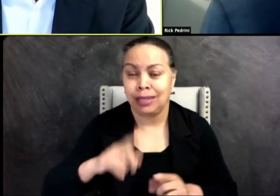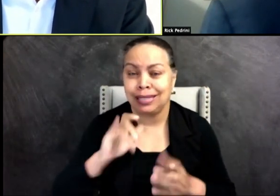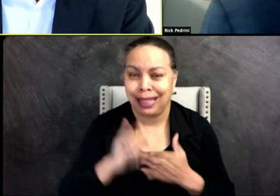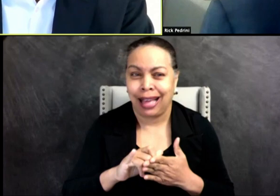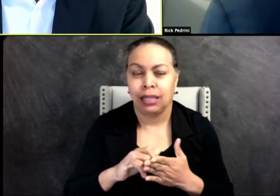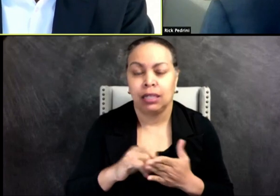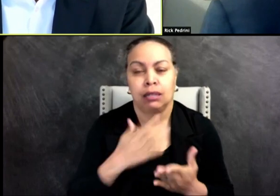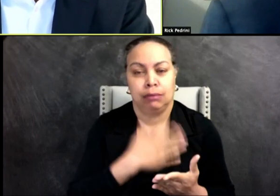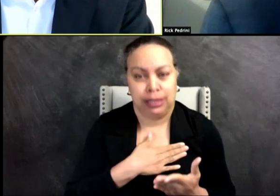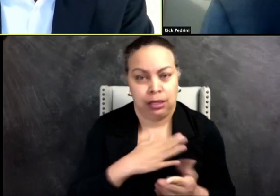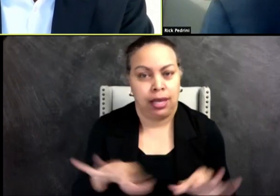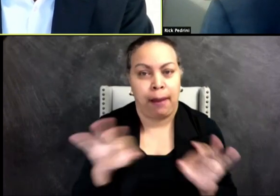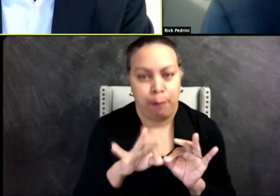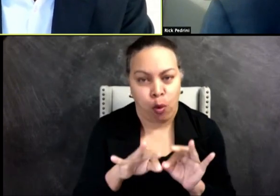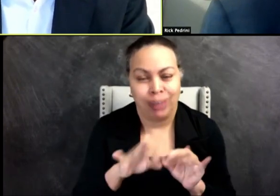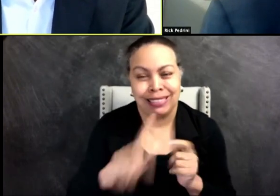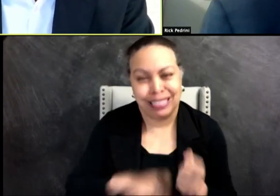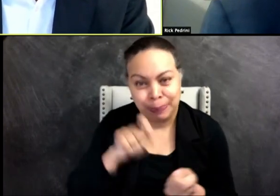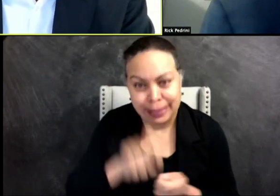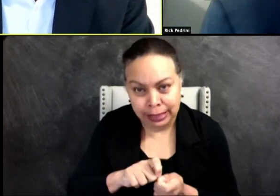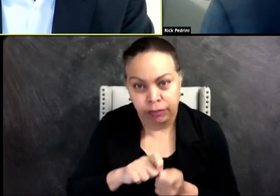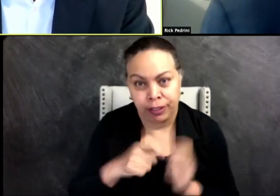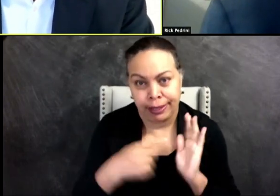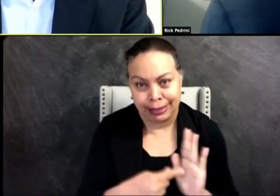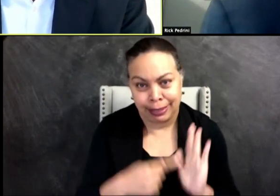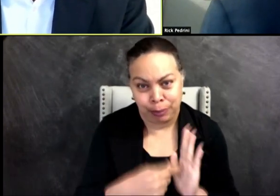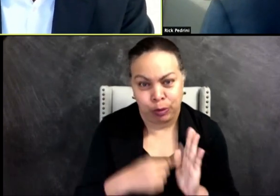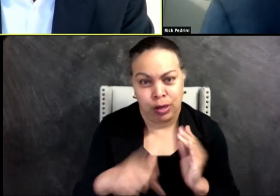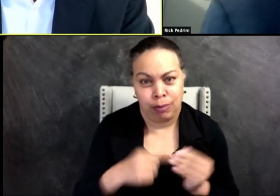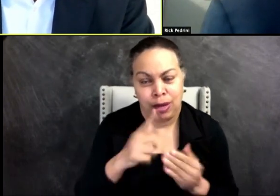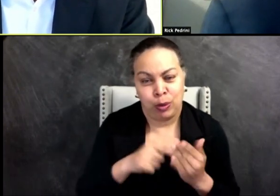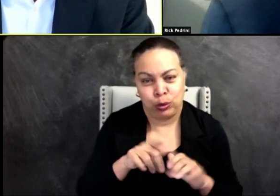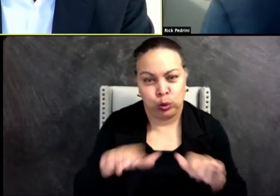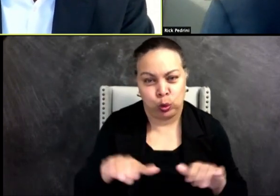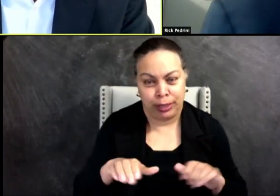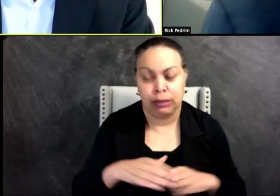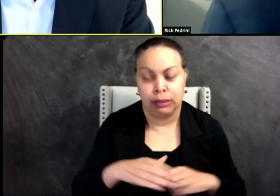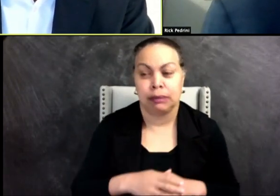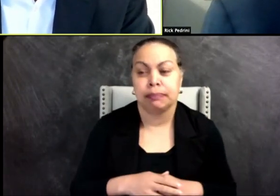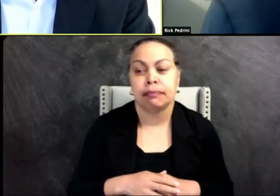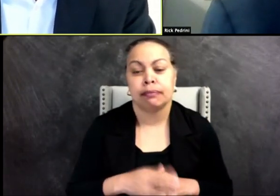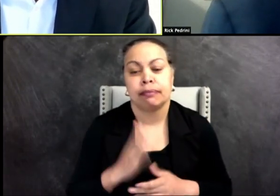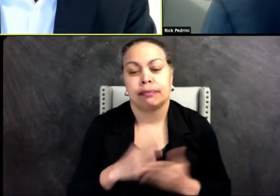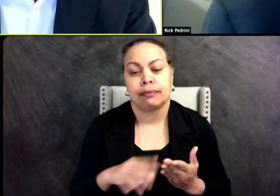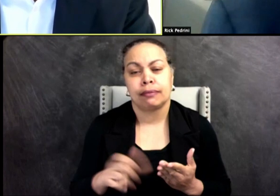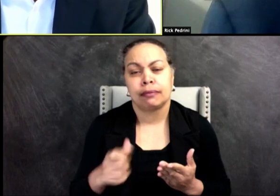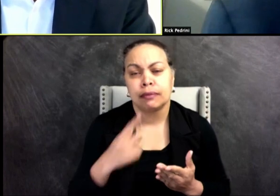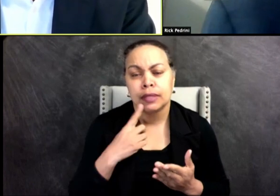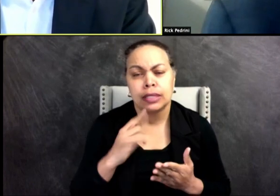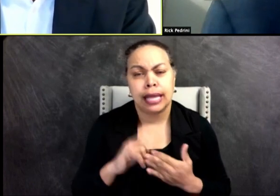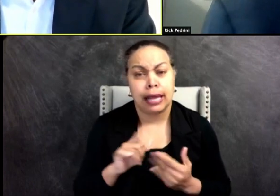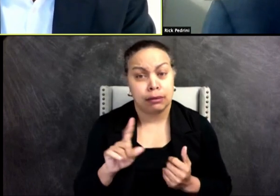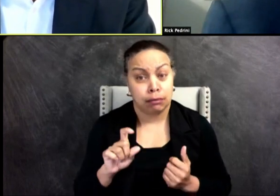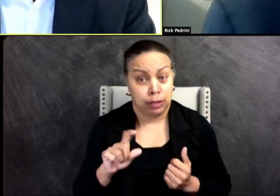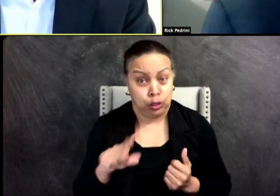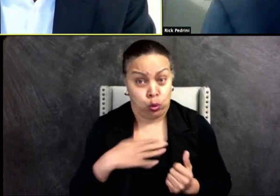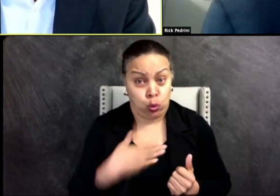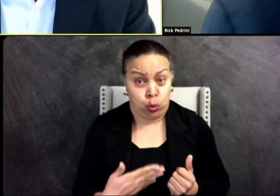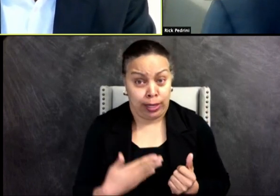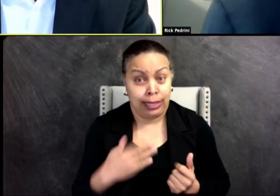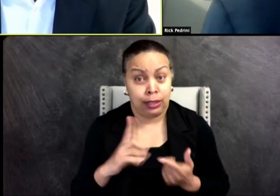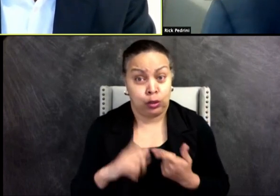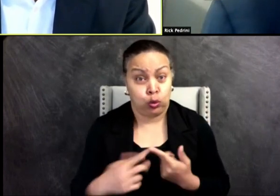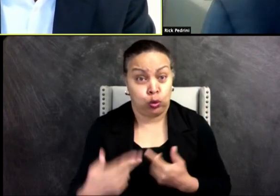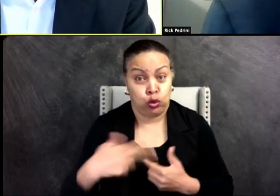right, it's important you speak specifics around what you're doing. Someone else said, asked if you would be willing to